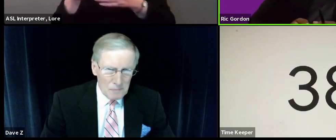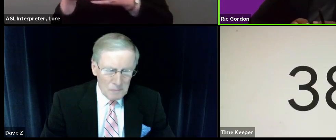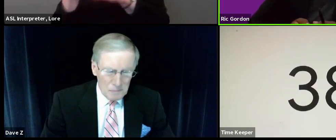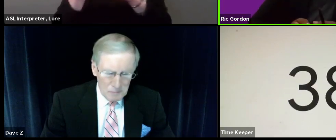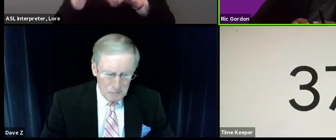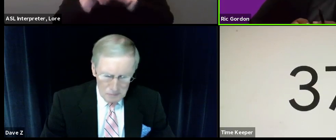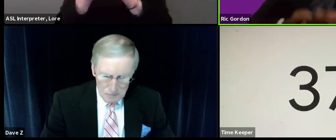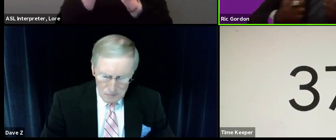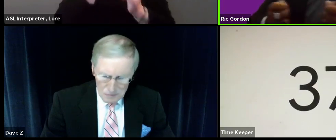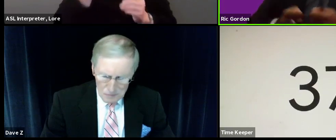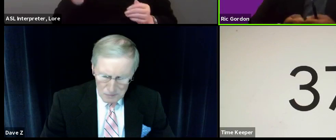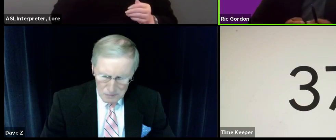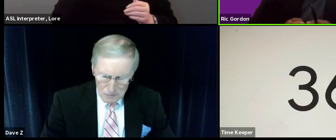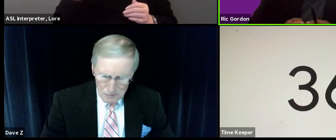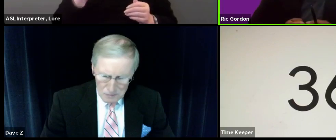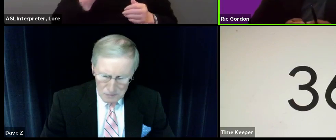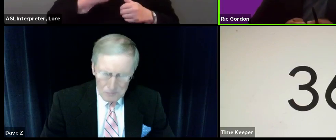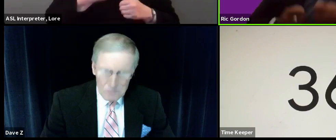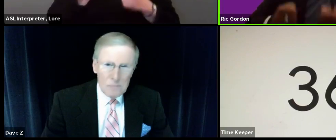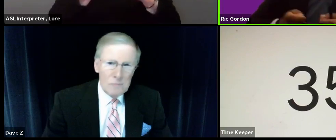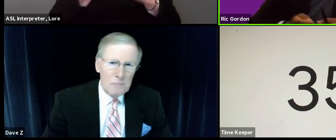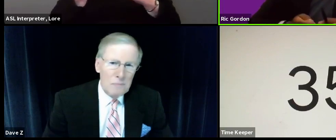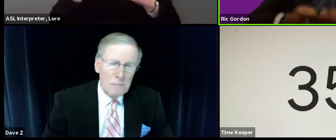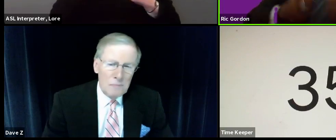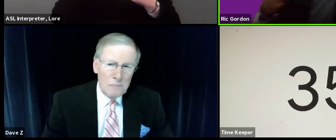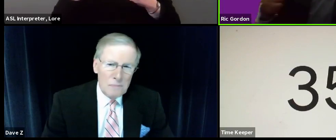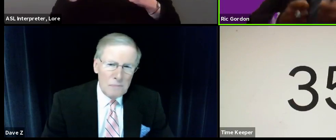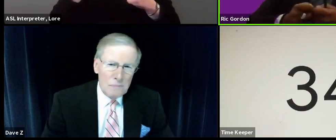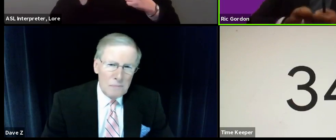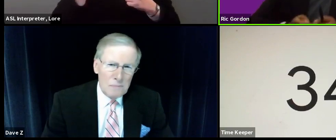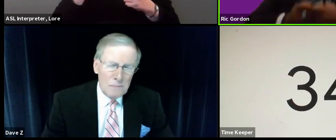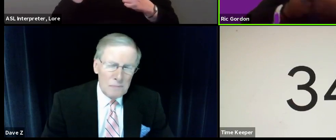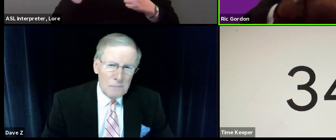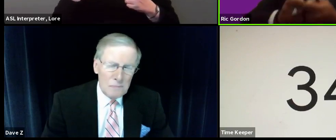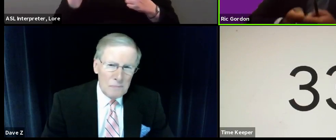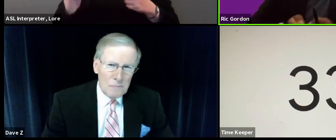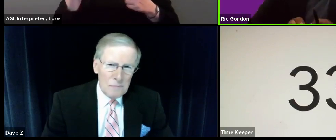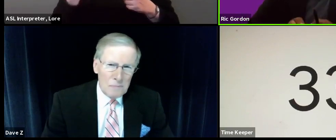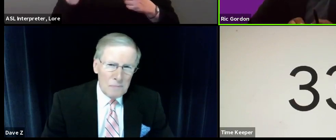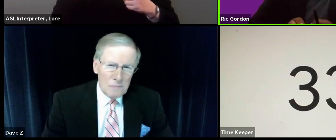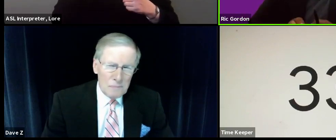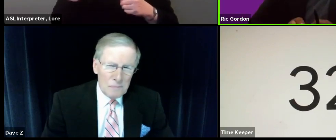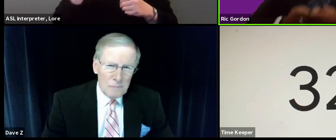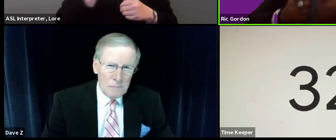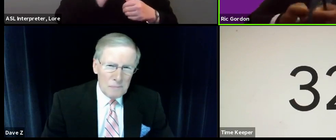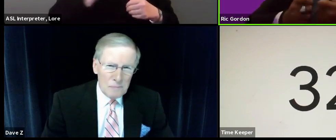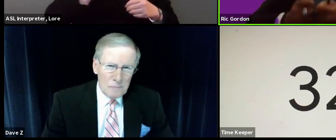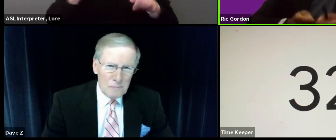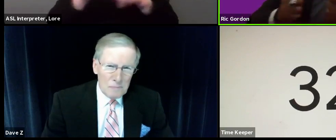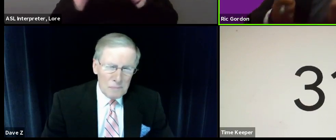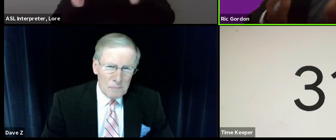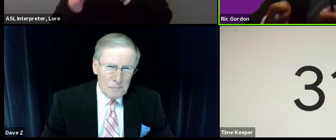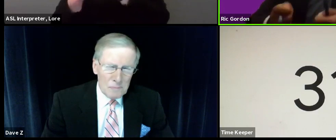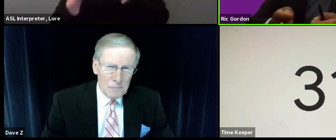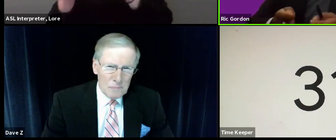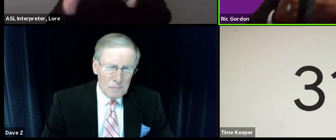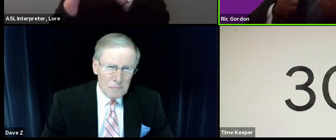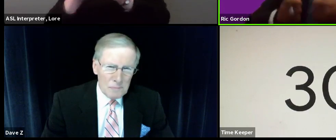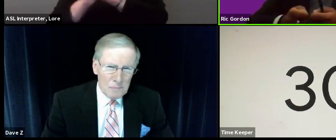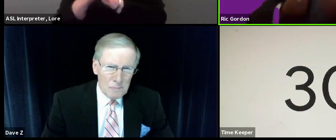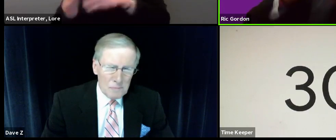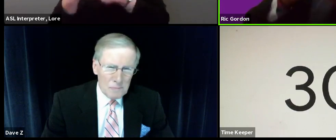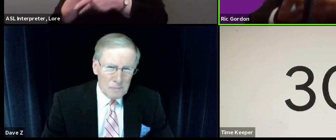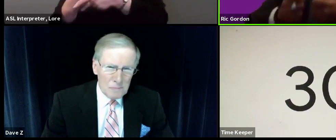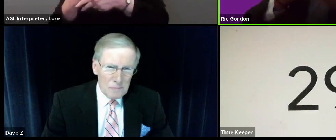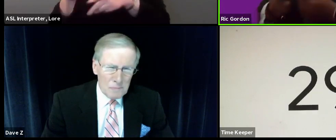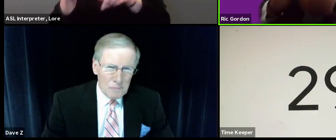for our residents. If we're unified, our residents can see us as an example on how to be productive greenbuffers,